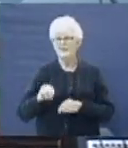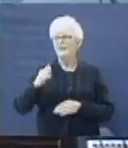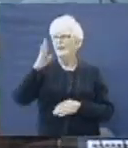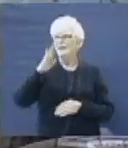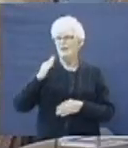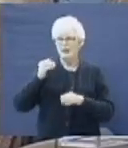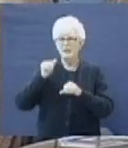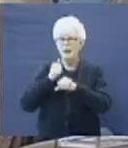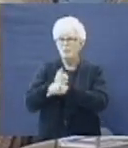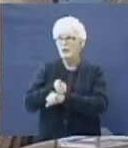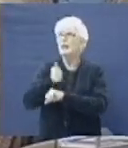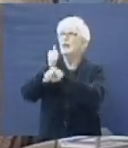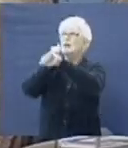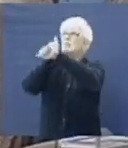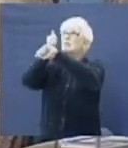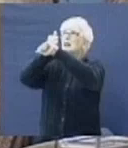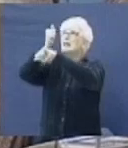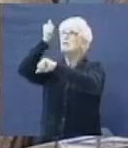God, I blame you.